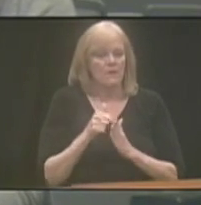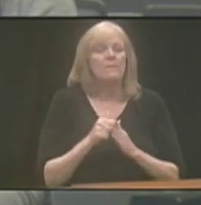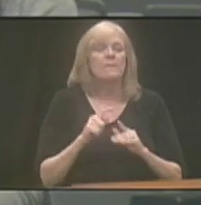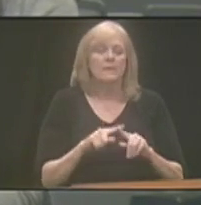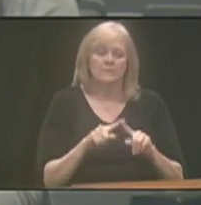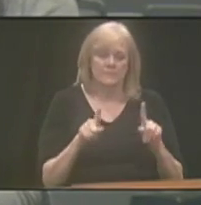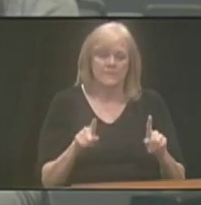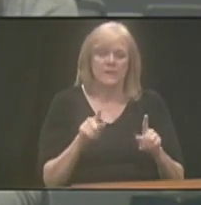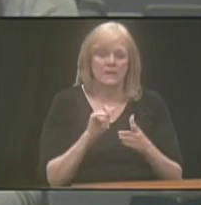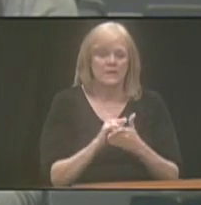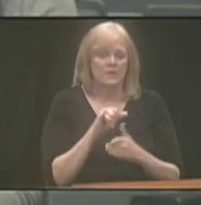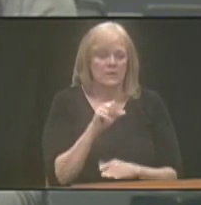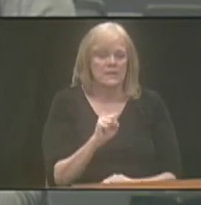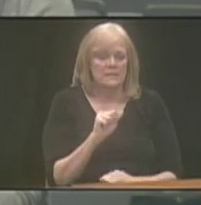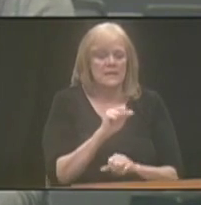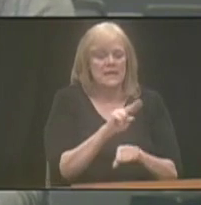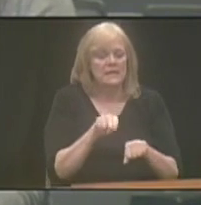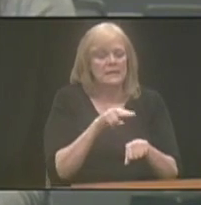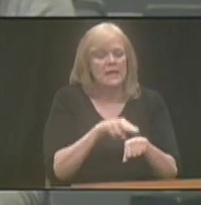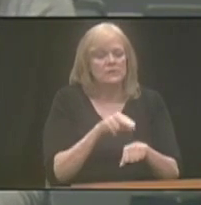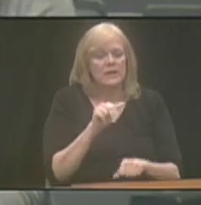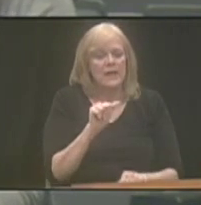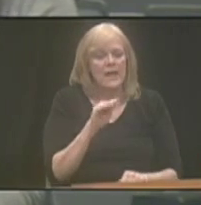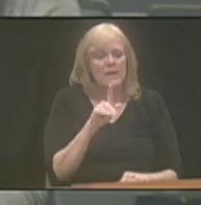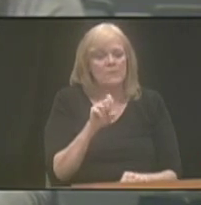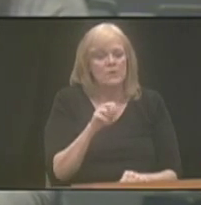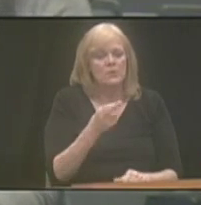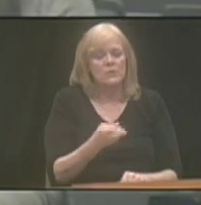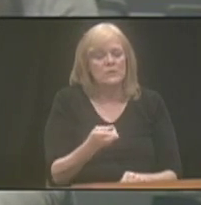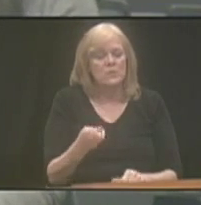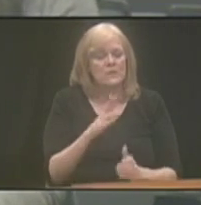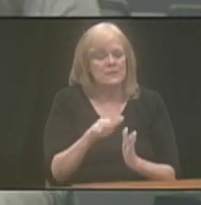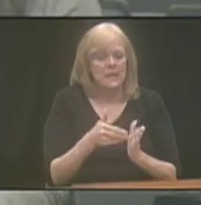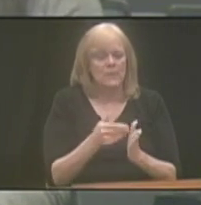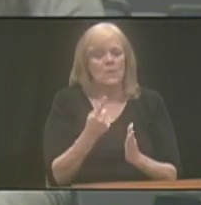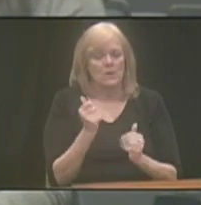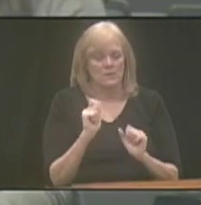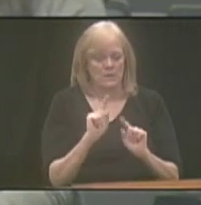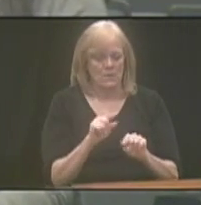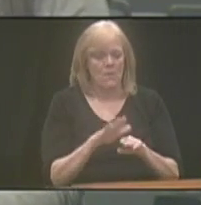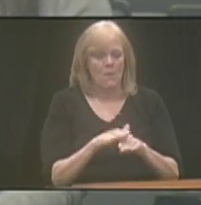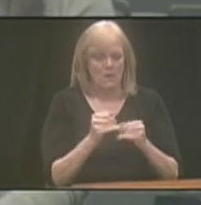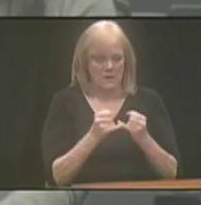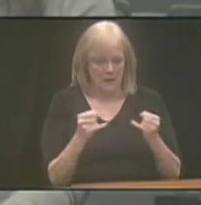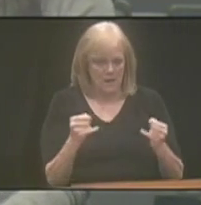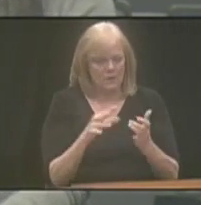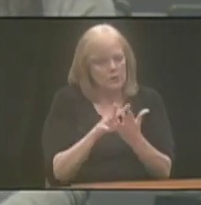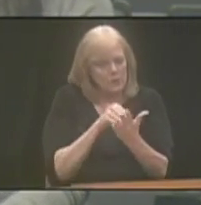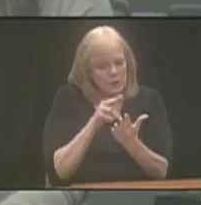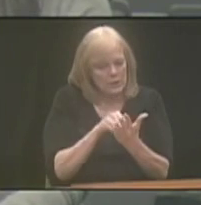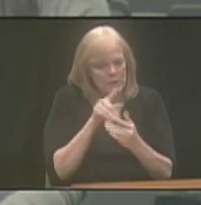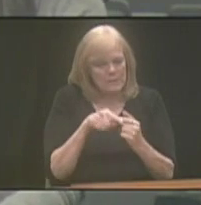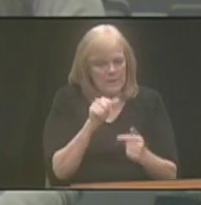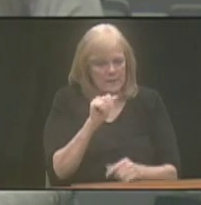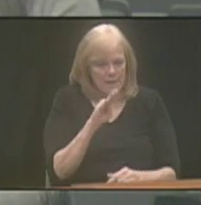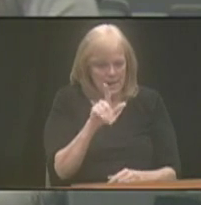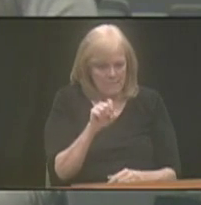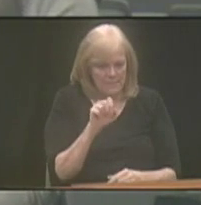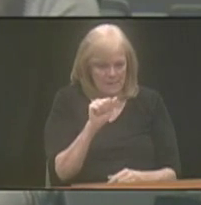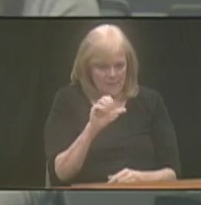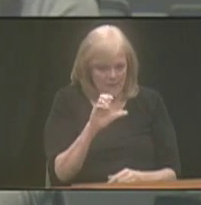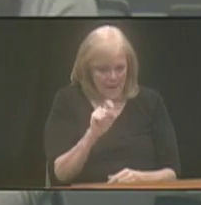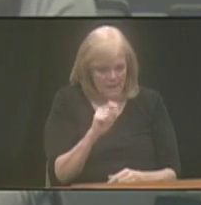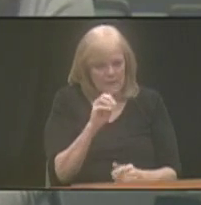However, there is a National ABLE Resource Center where one could go online, learn about the ABLE Act,